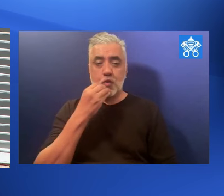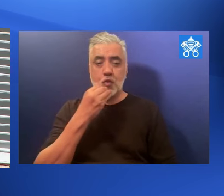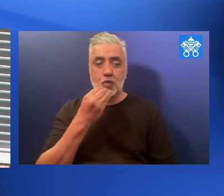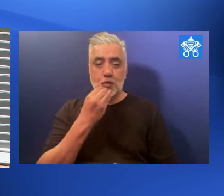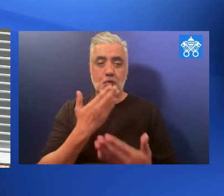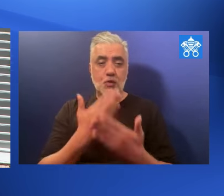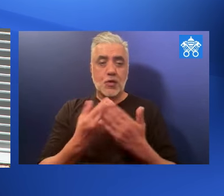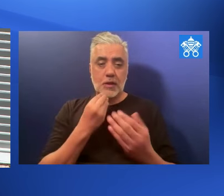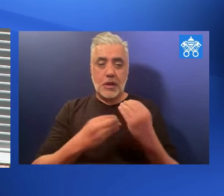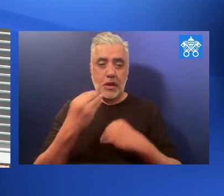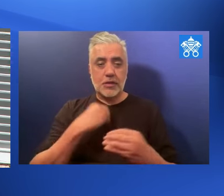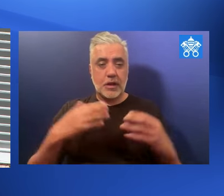me.